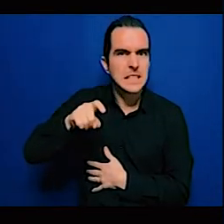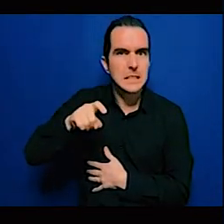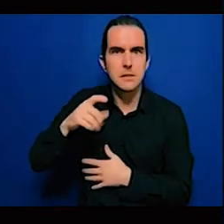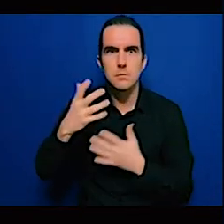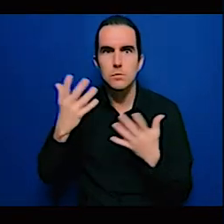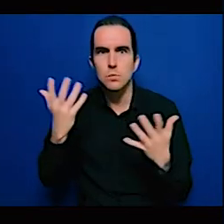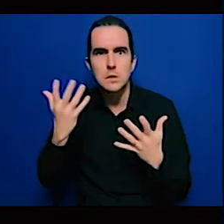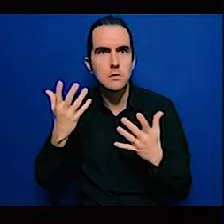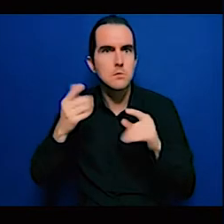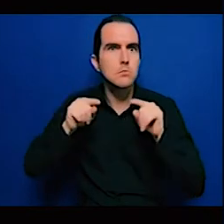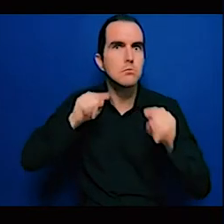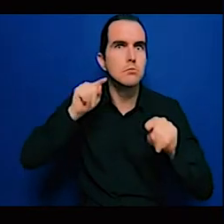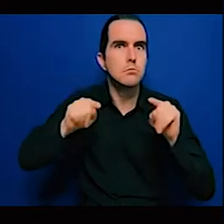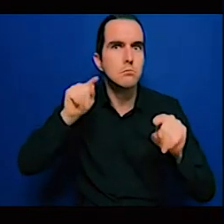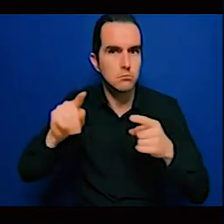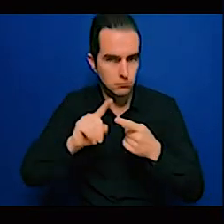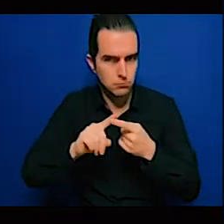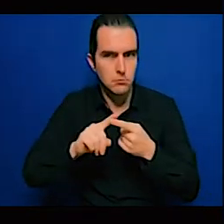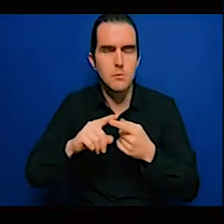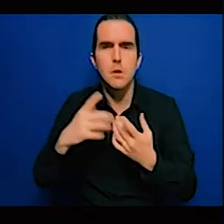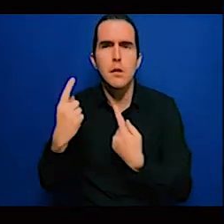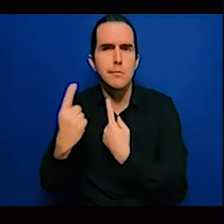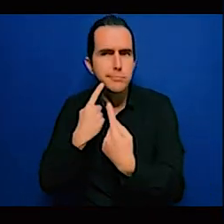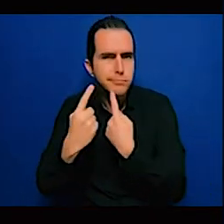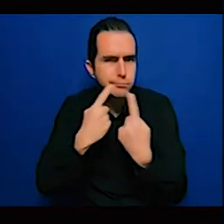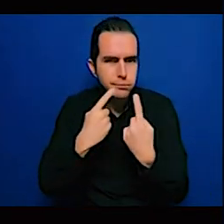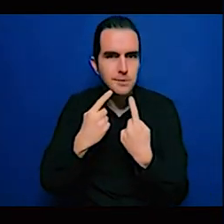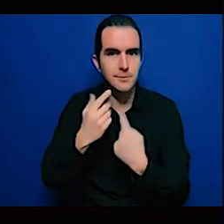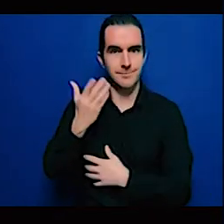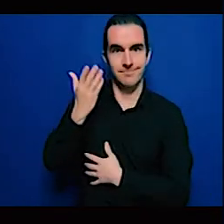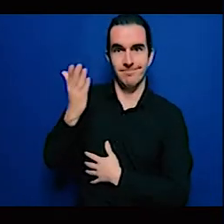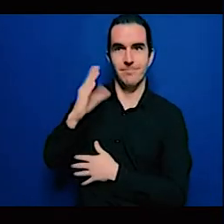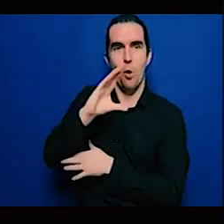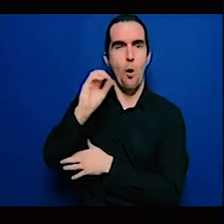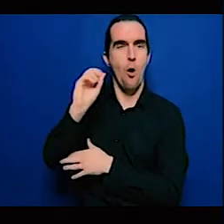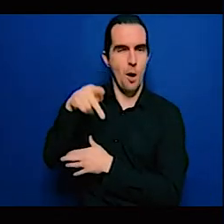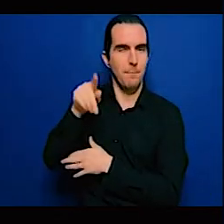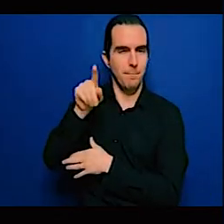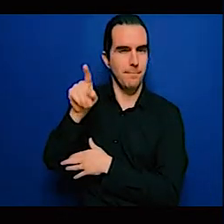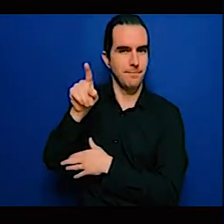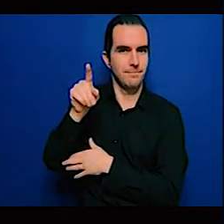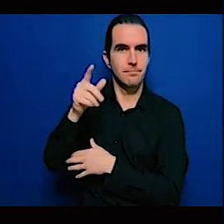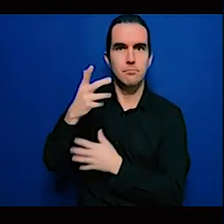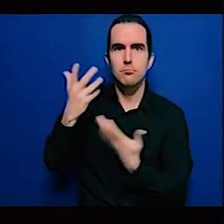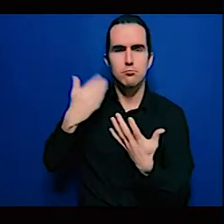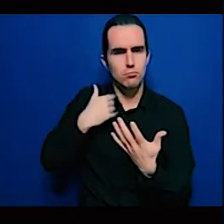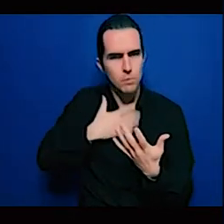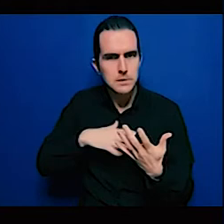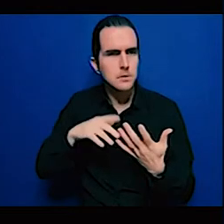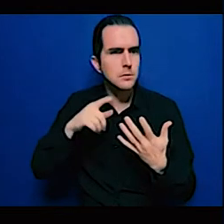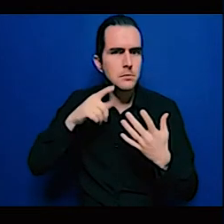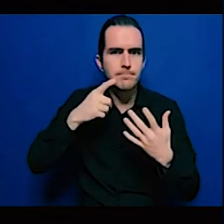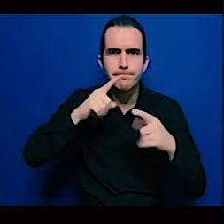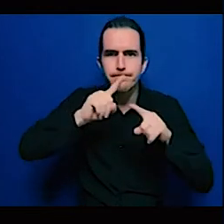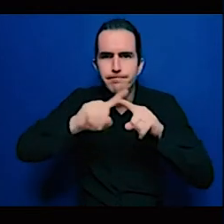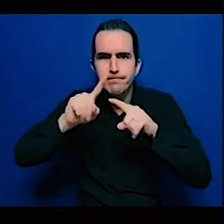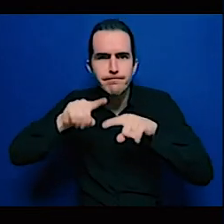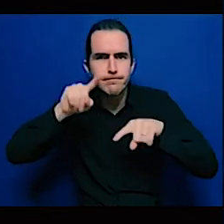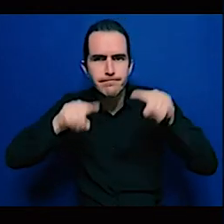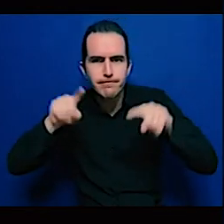that we want to discuss is when we look at the practical realities, finance is a key issue.